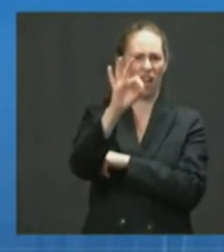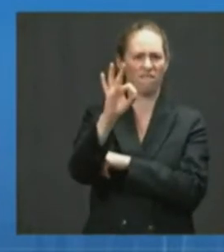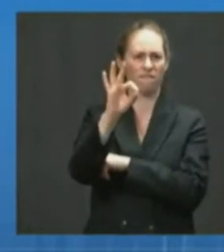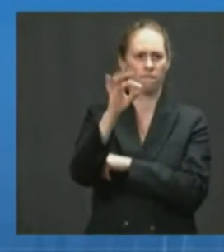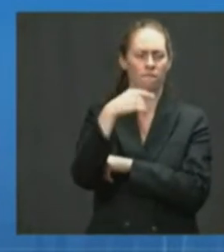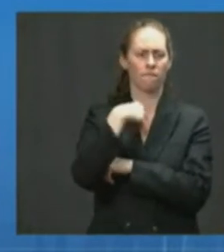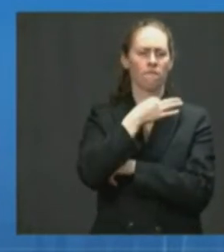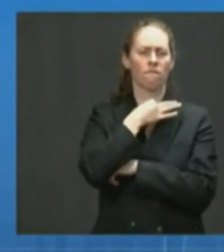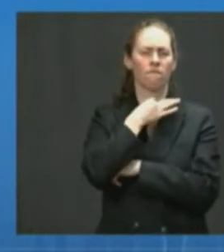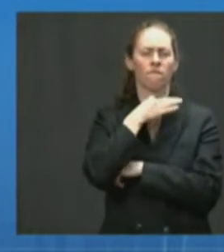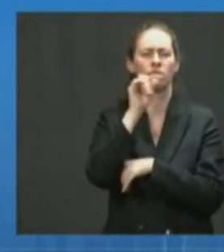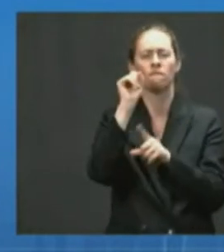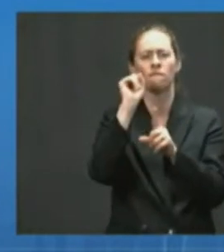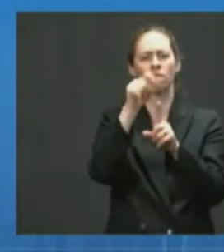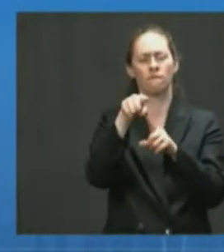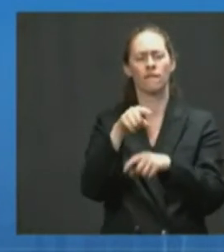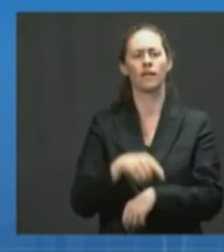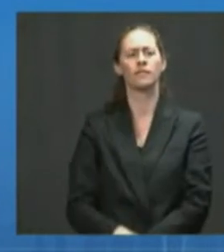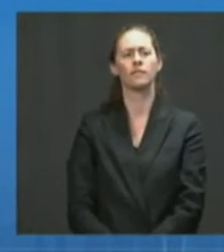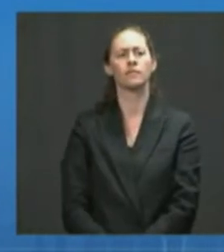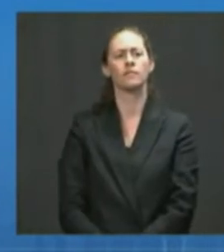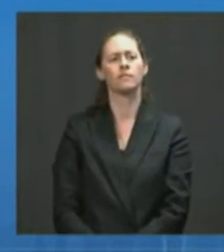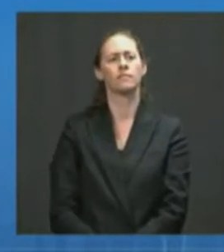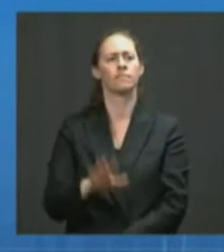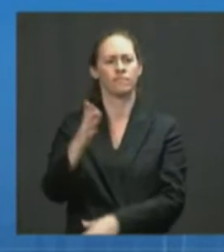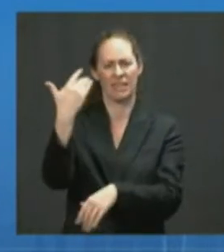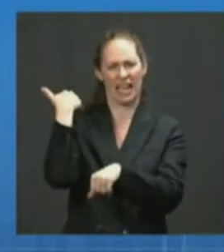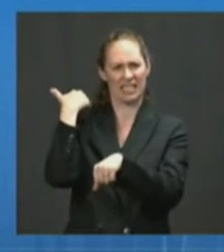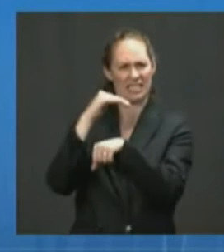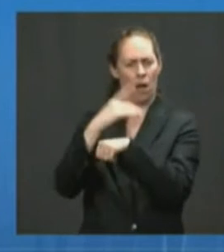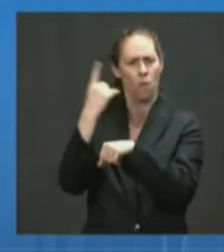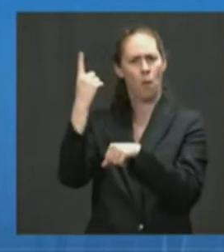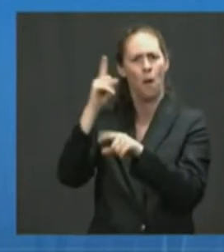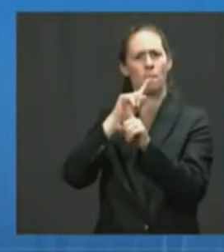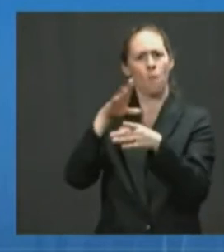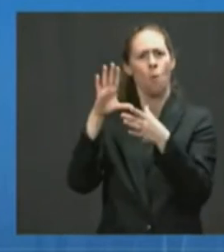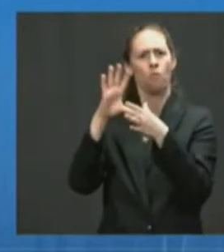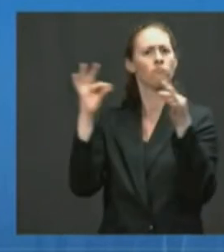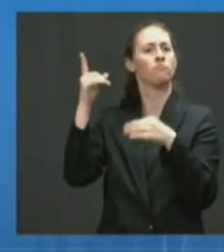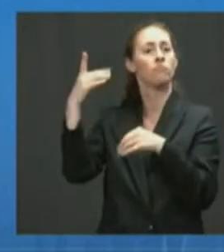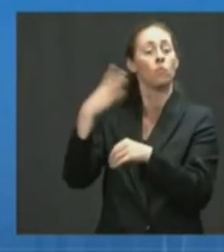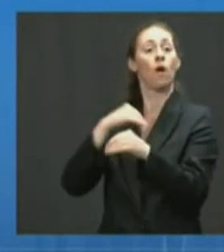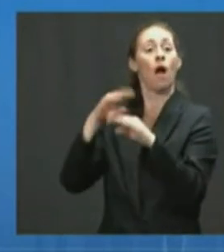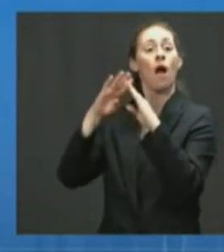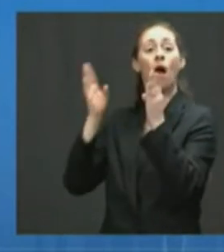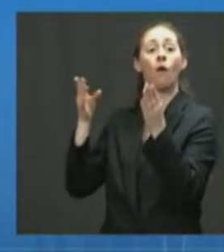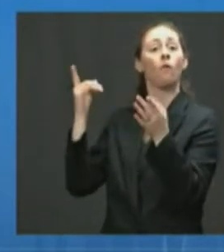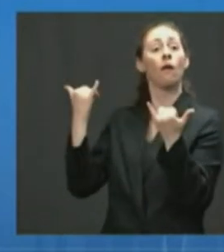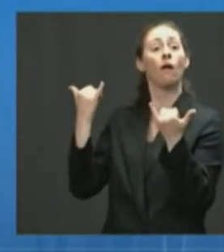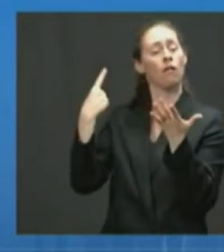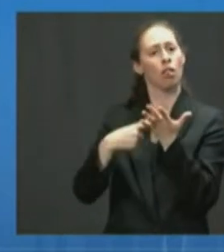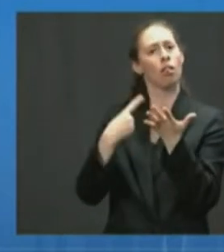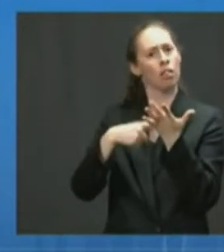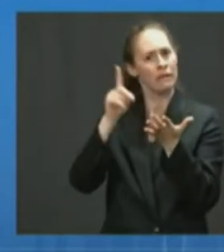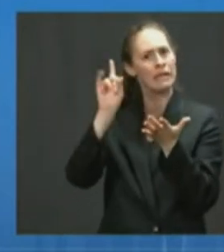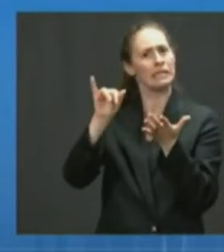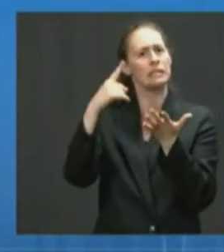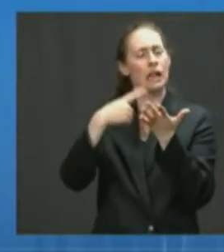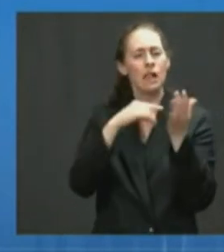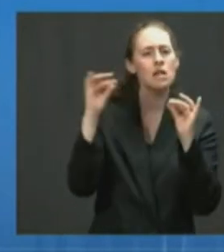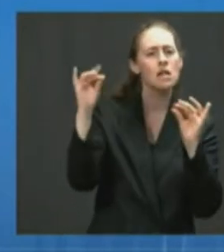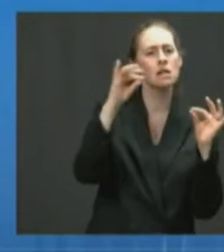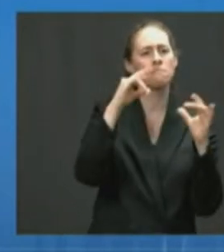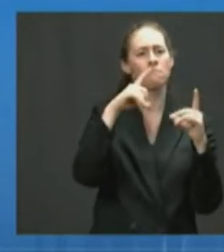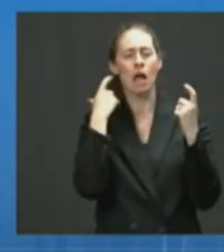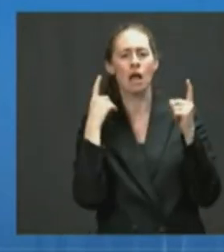specific question is there was this report overnight about the White House discussing masks, discussing mask